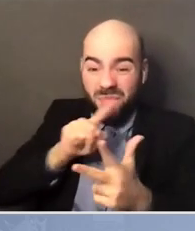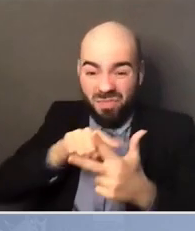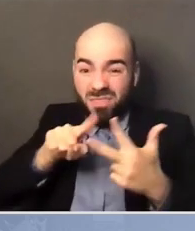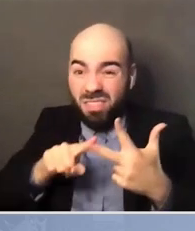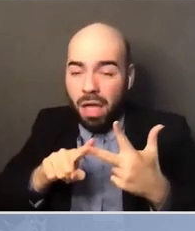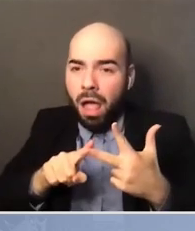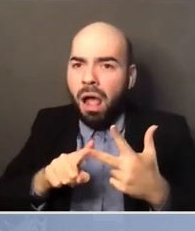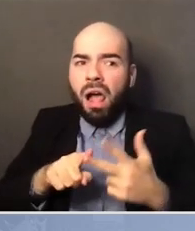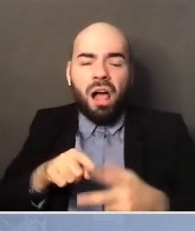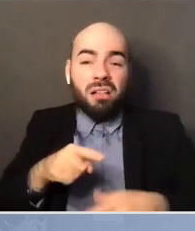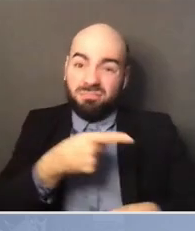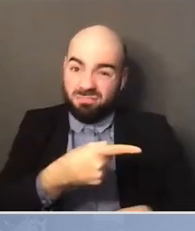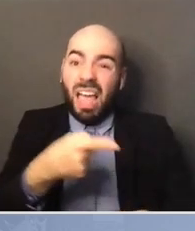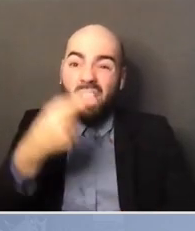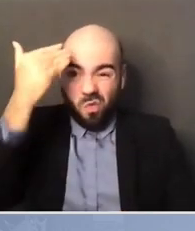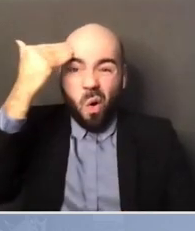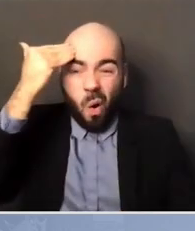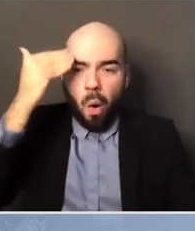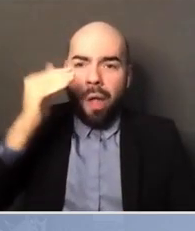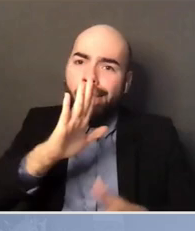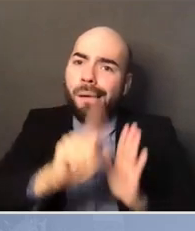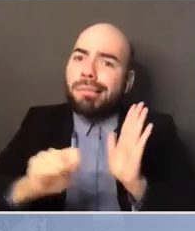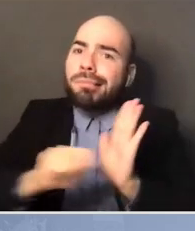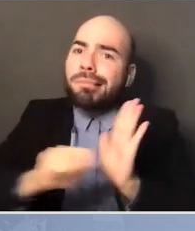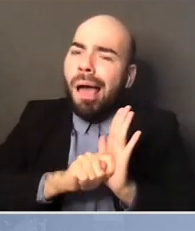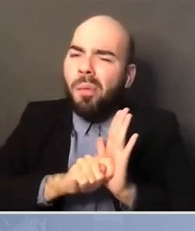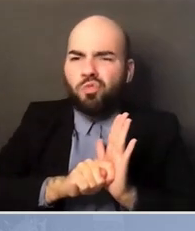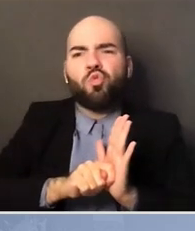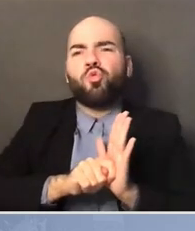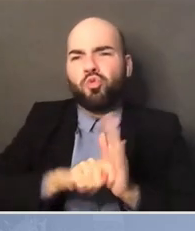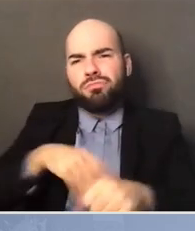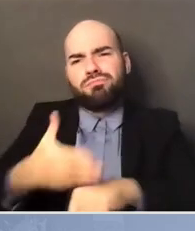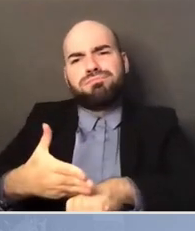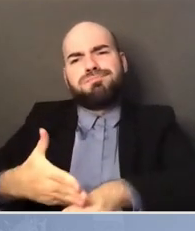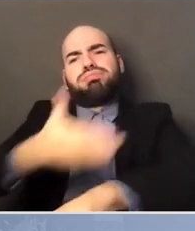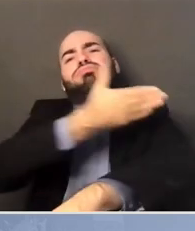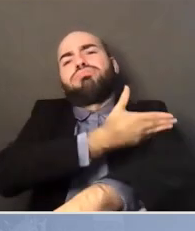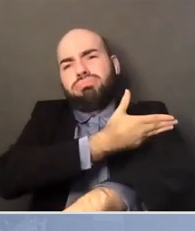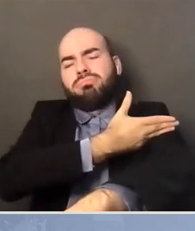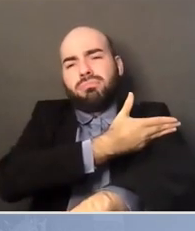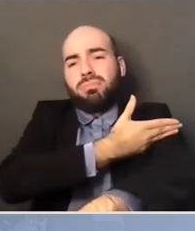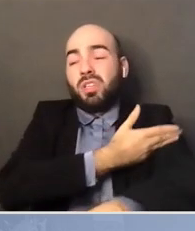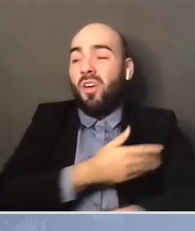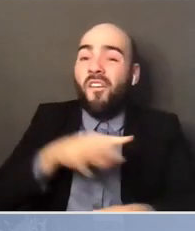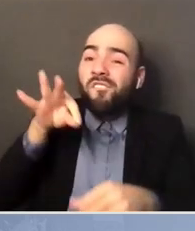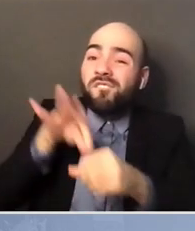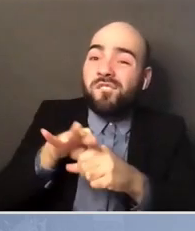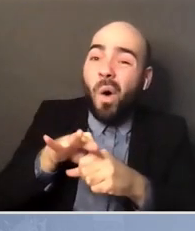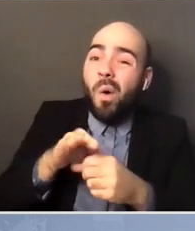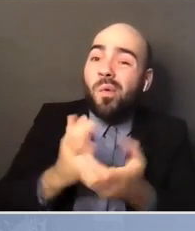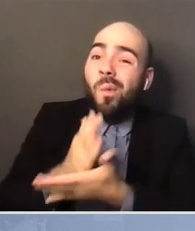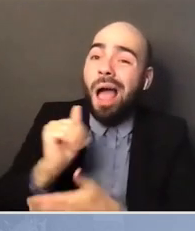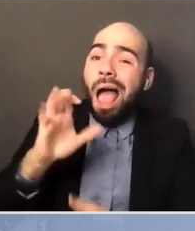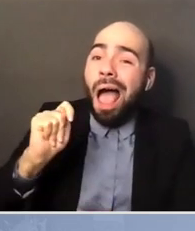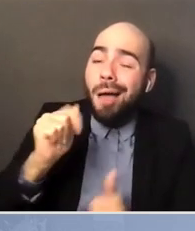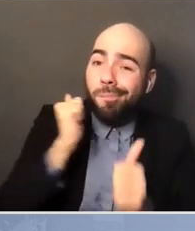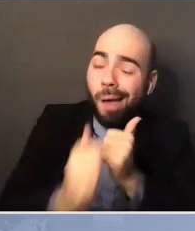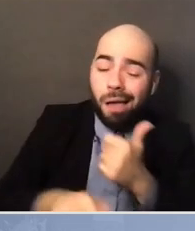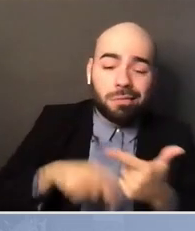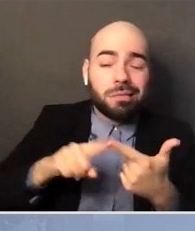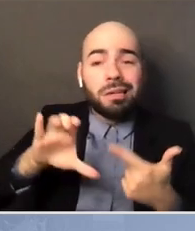The reason things changed was because folks voted. That's how the Voting Rights Act got passed. That's how the Civil Rights Act got passed.